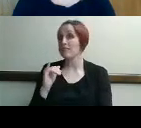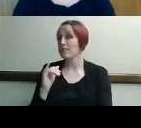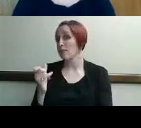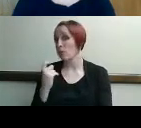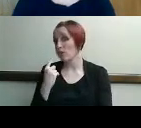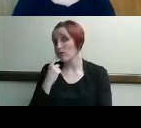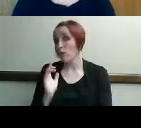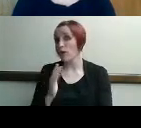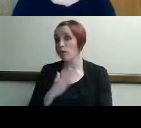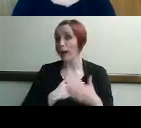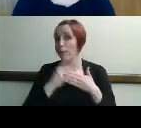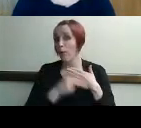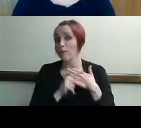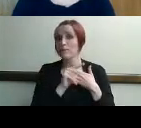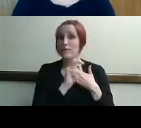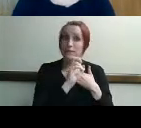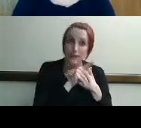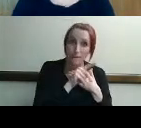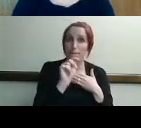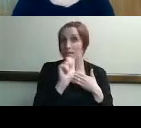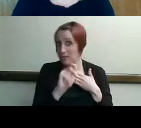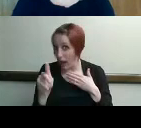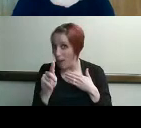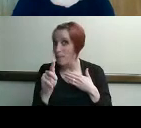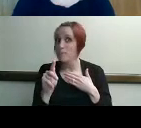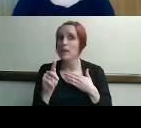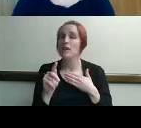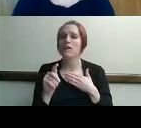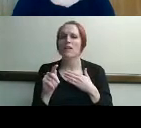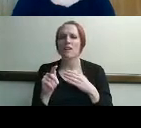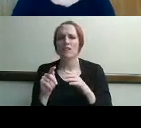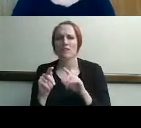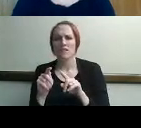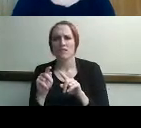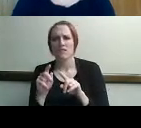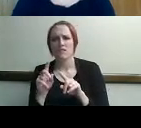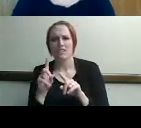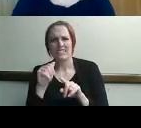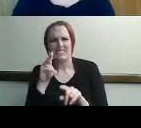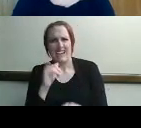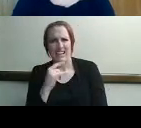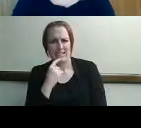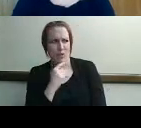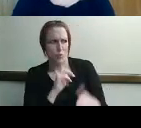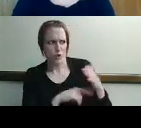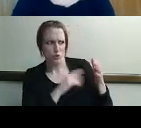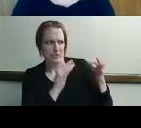and what was the um the outcome in those situations i don't think we've had that come up